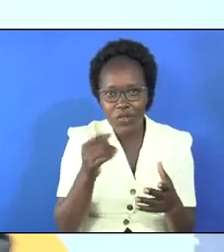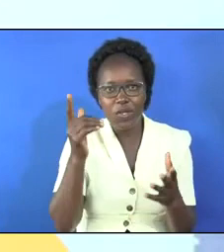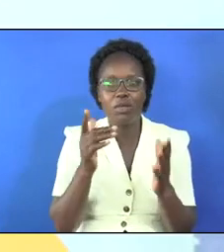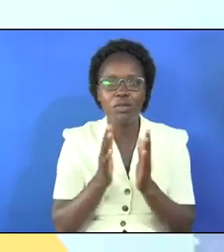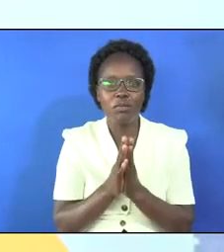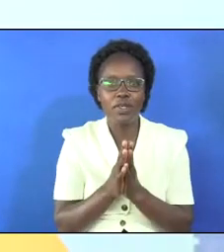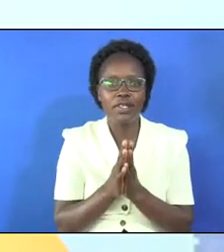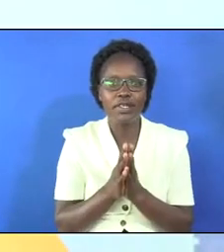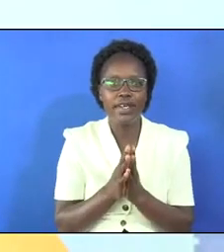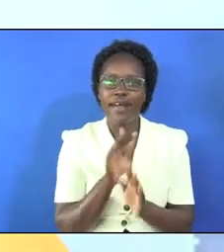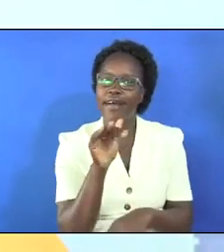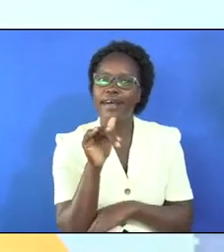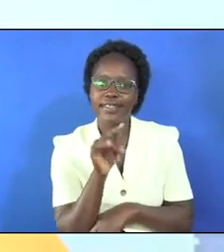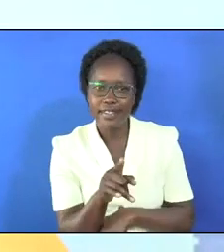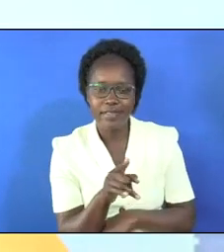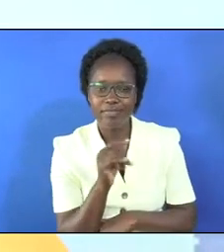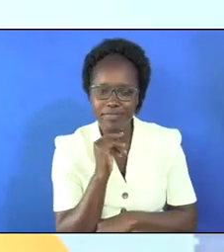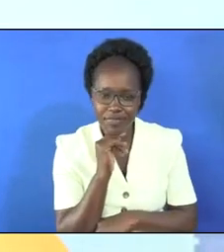up to pray she's asking